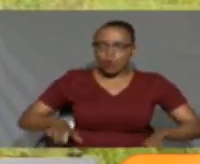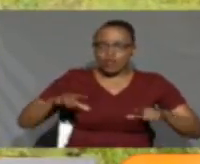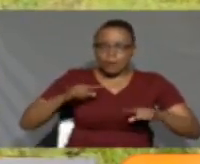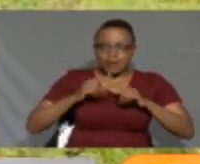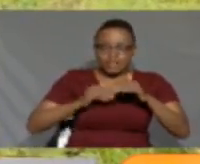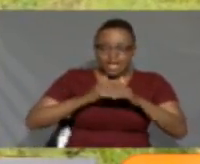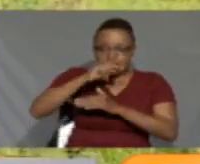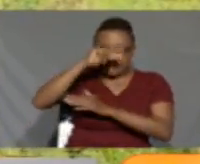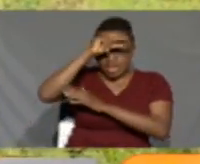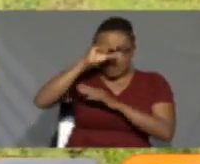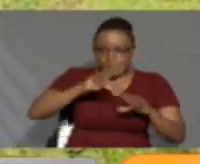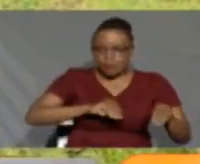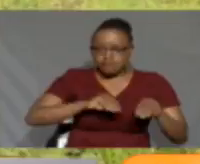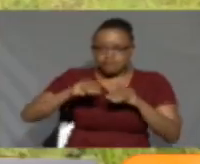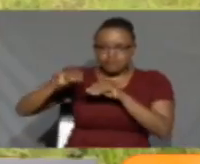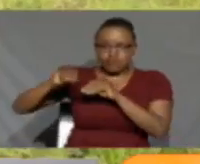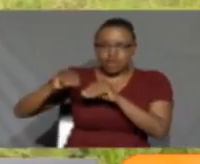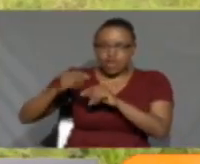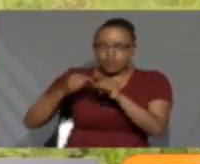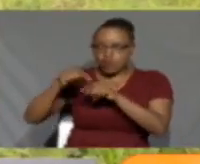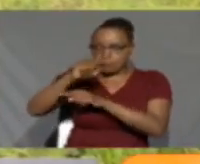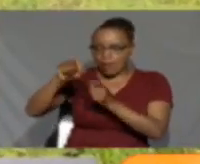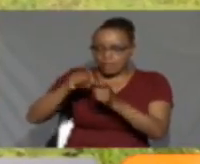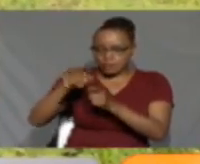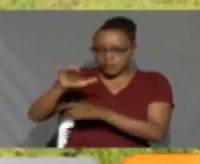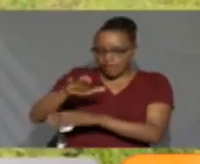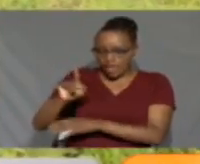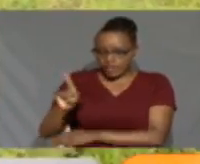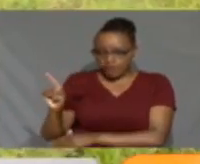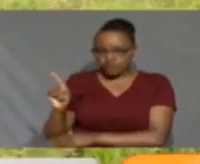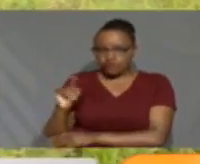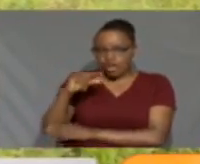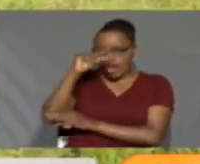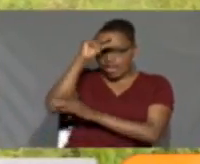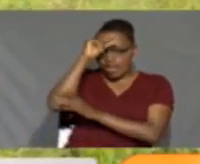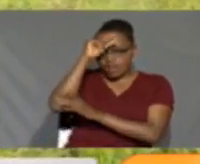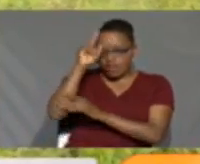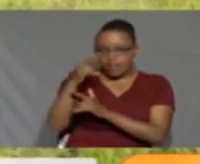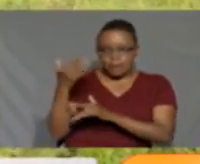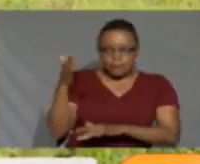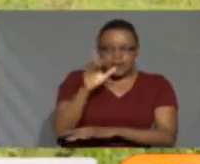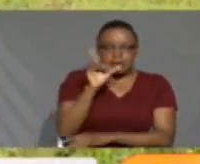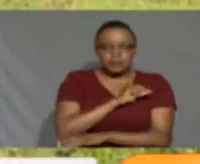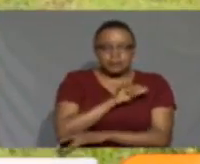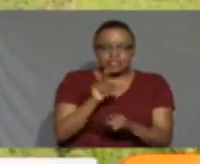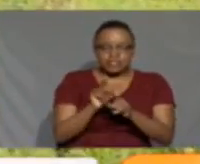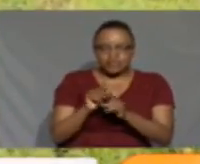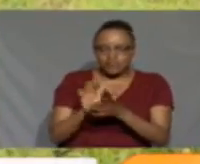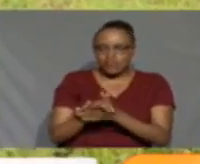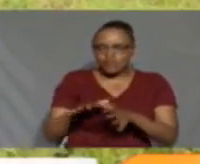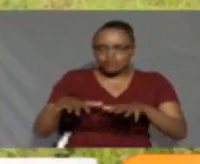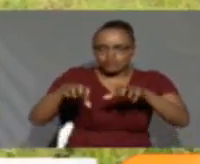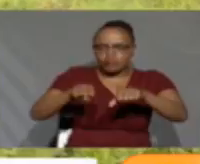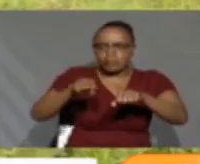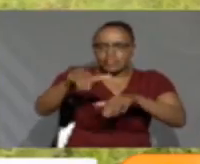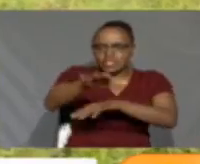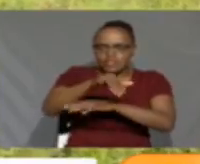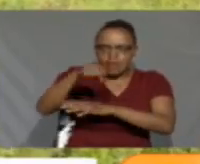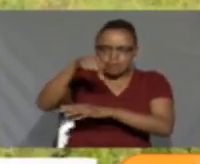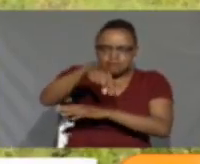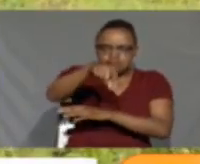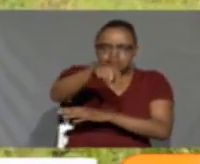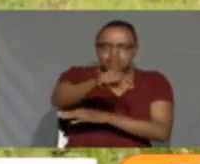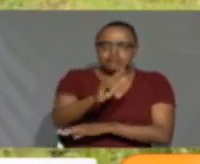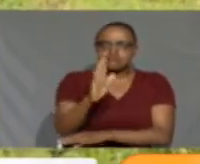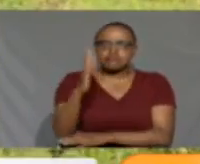But after the government kicked off people from this particular area, the government has come back and rehabilitated this area by planting